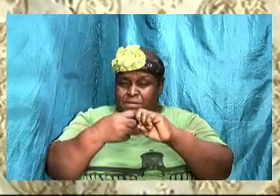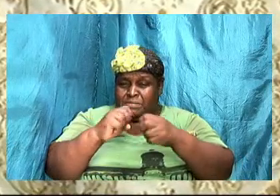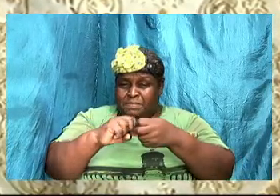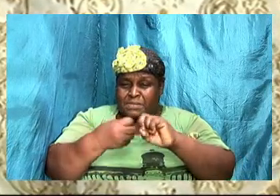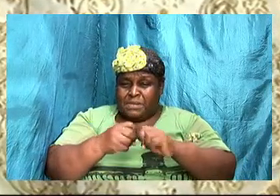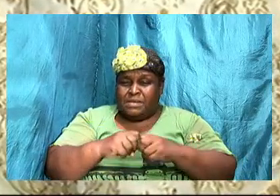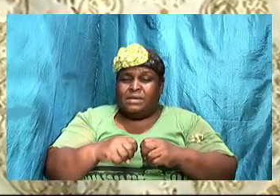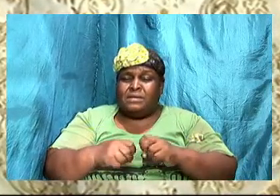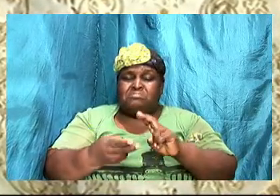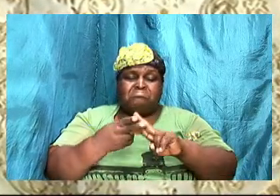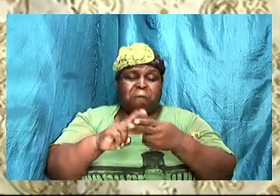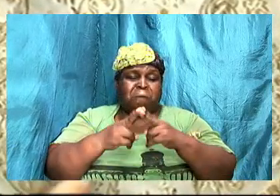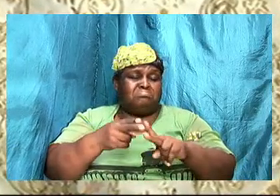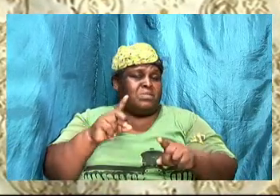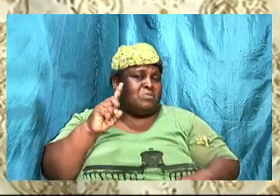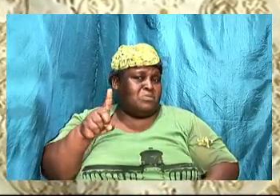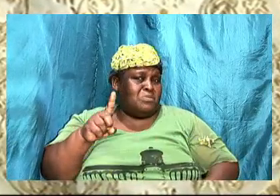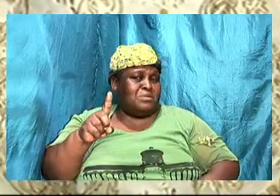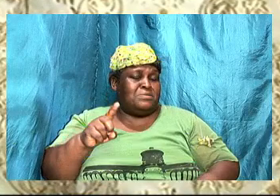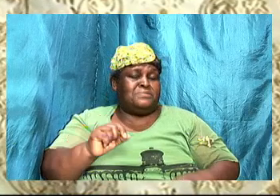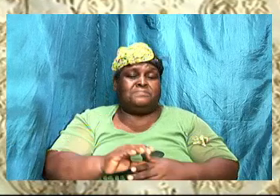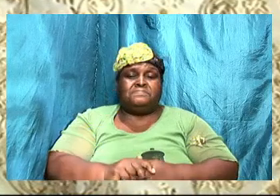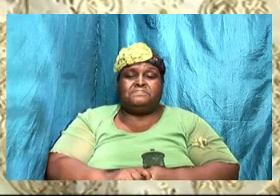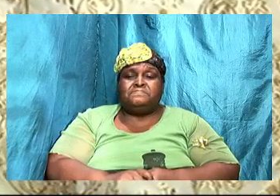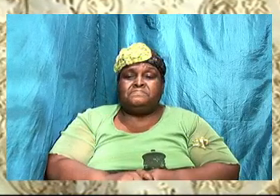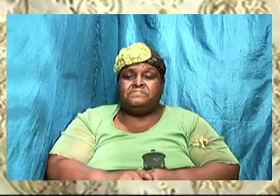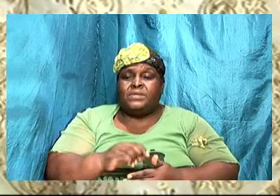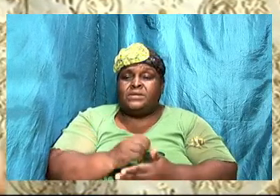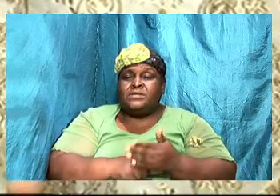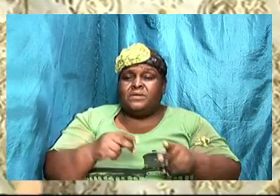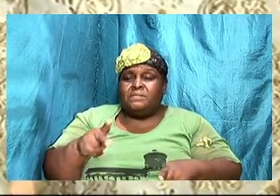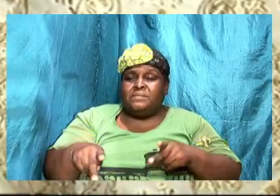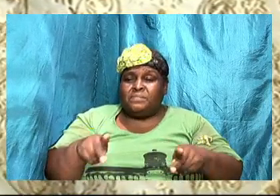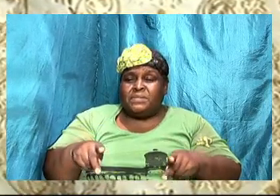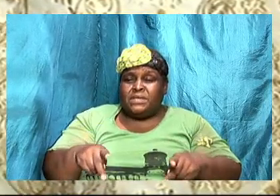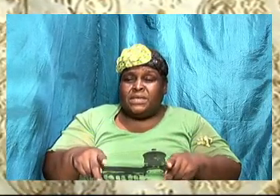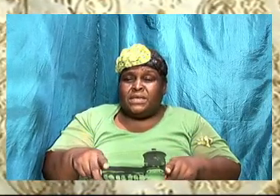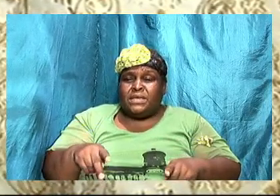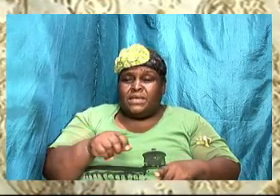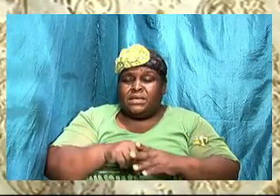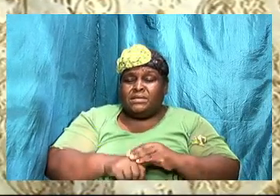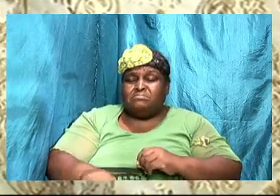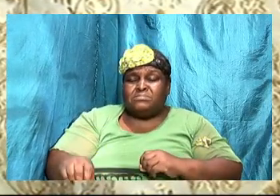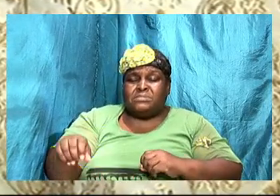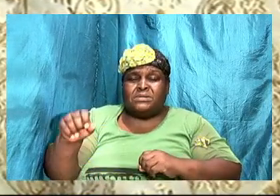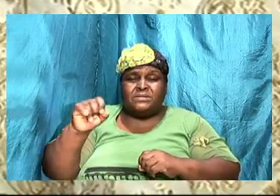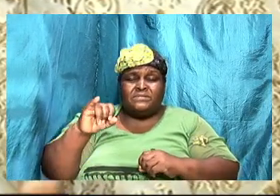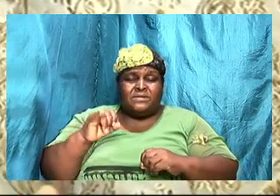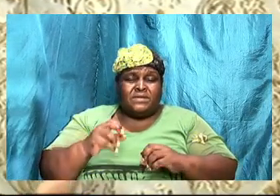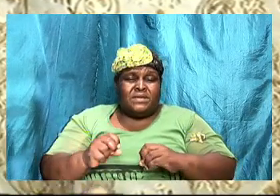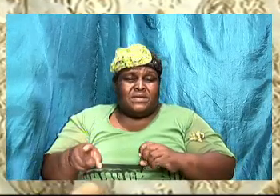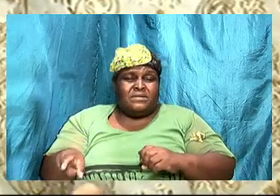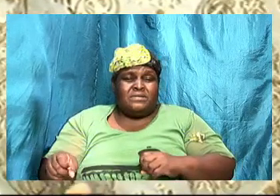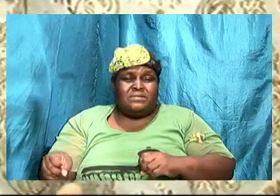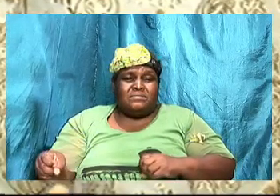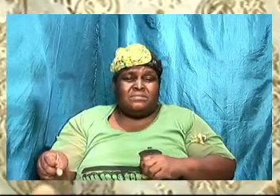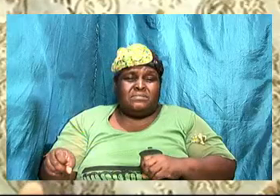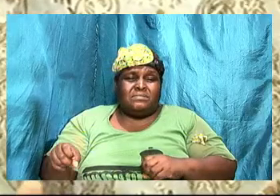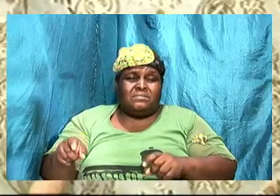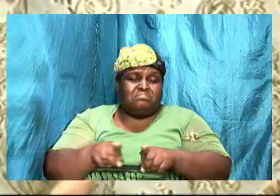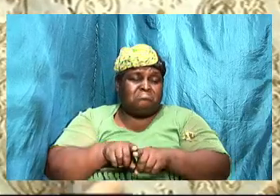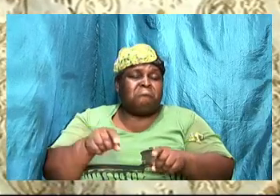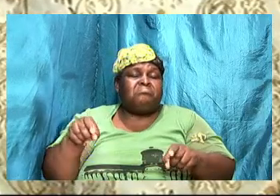number one, and some folks would have infidelity as number one, you know, and it depends on